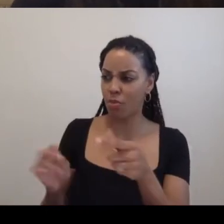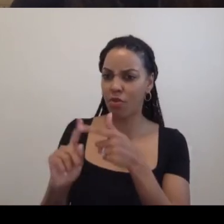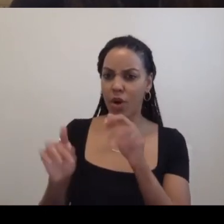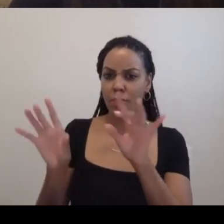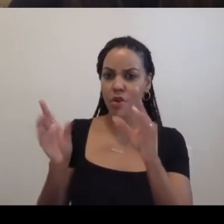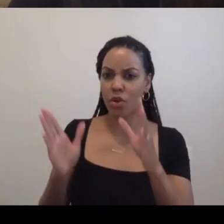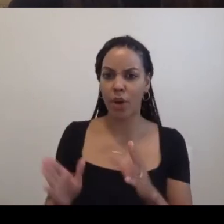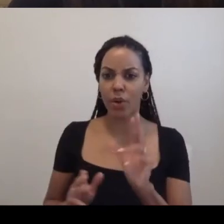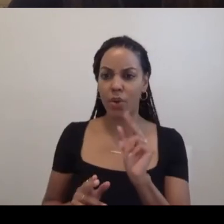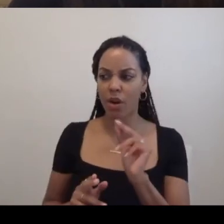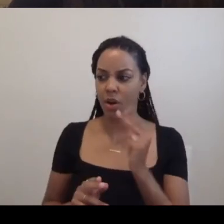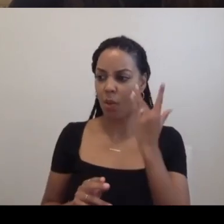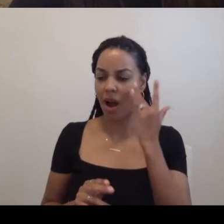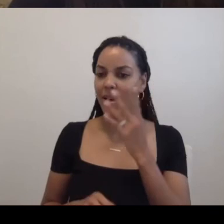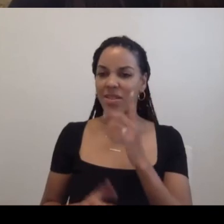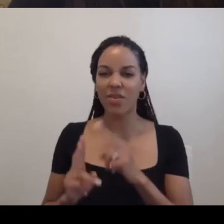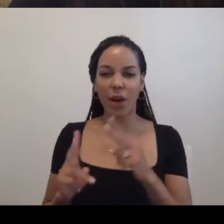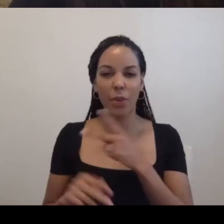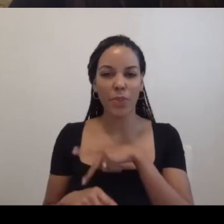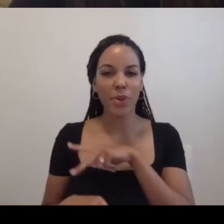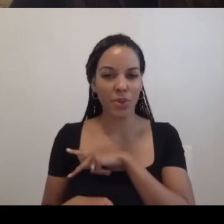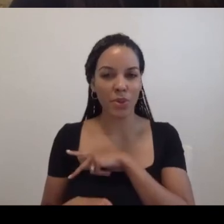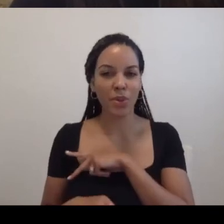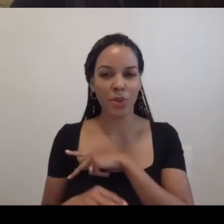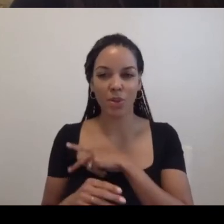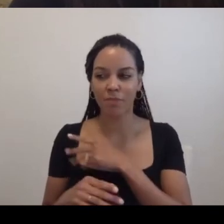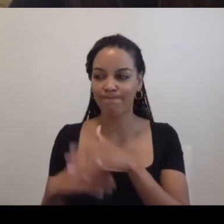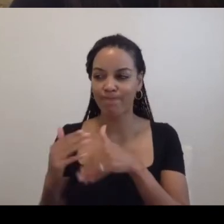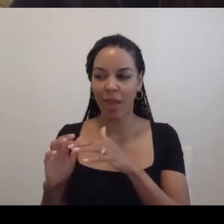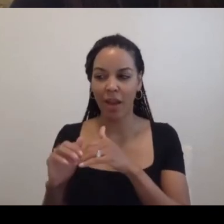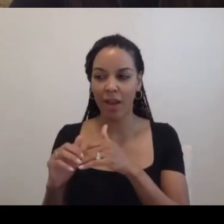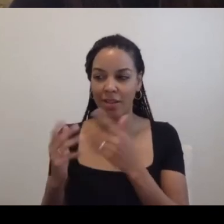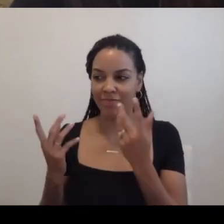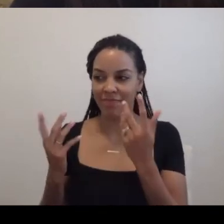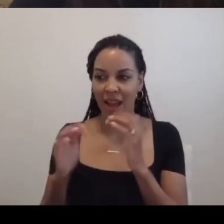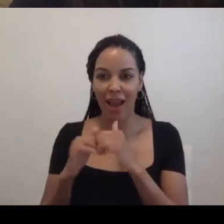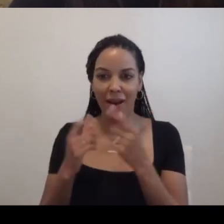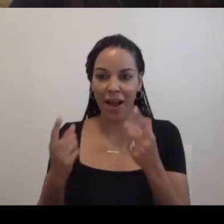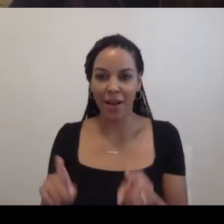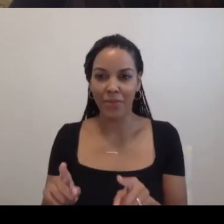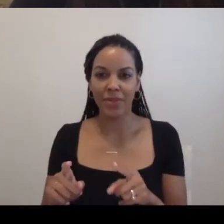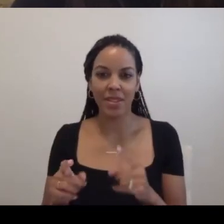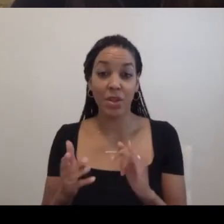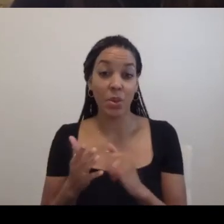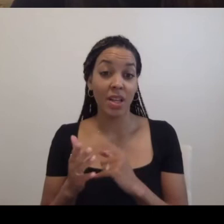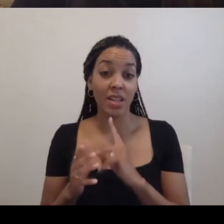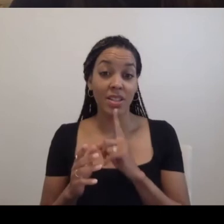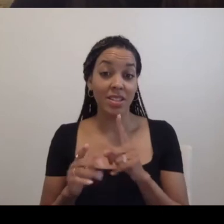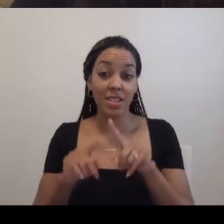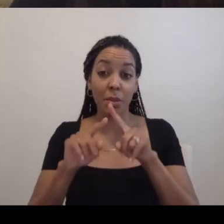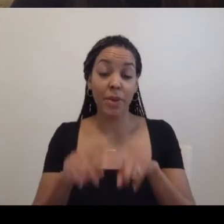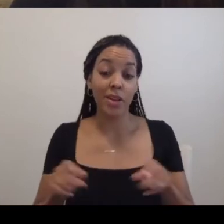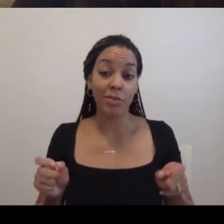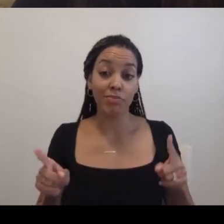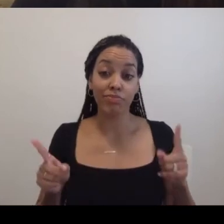um, um, way of happening. It, it depends of serendipity, actually. I mean,